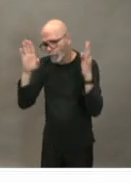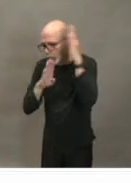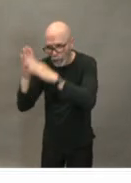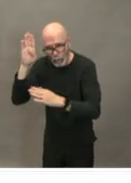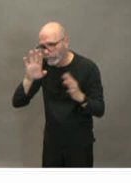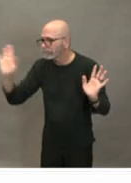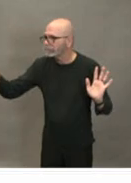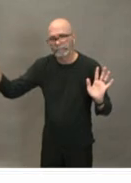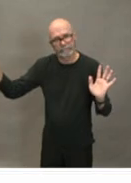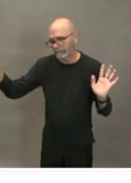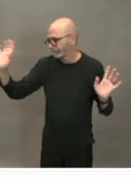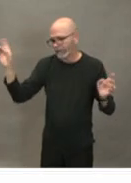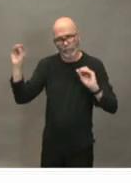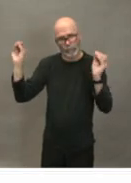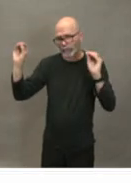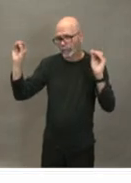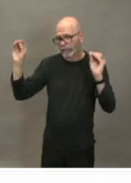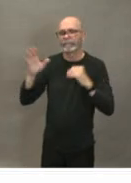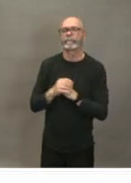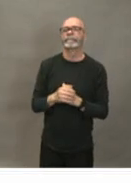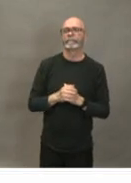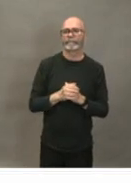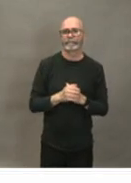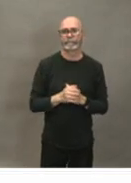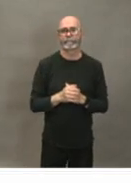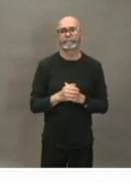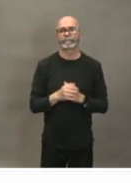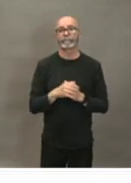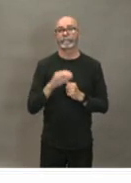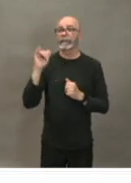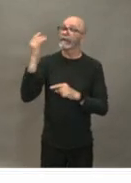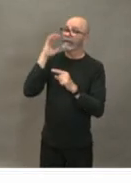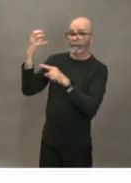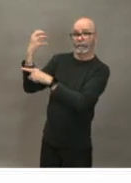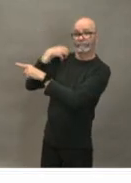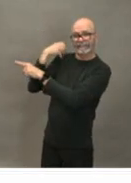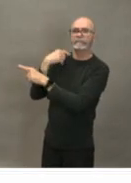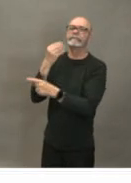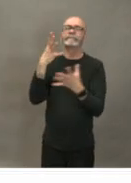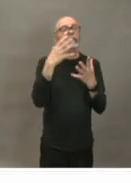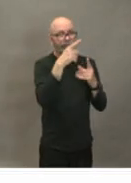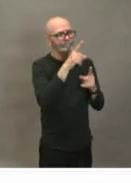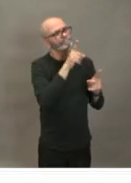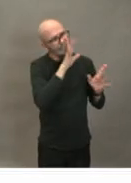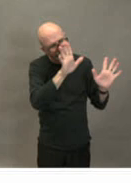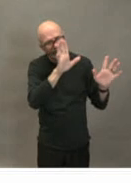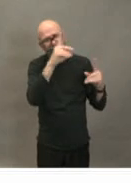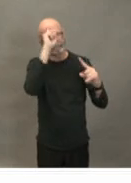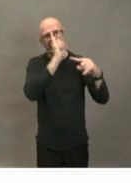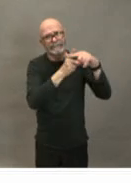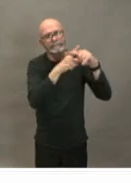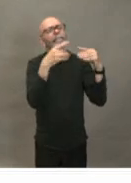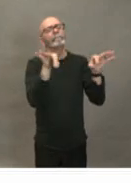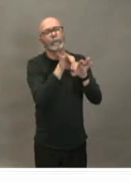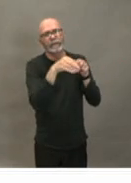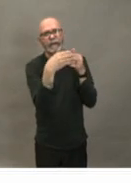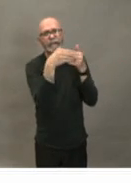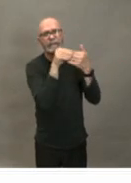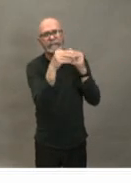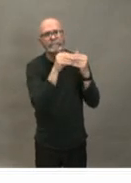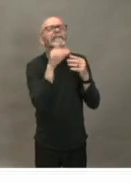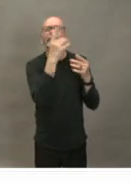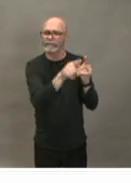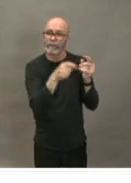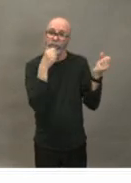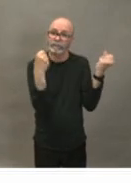testing we also appeal to employers to be as flexible as they can be how do you support your employees if they can't come to work because they're